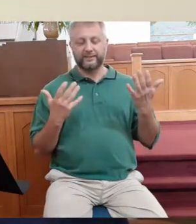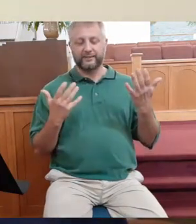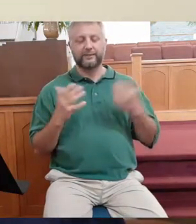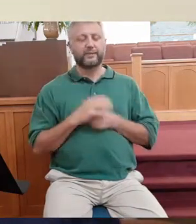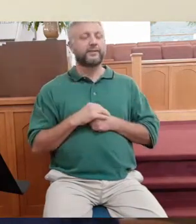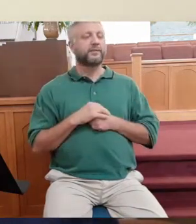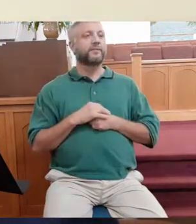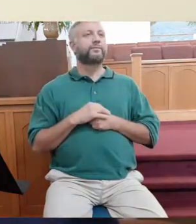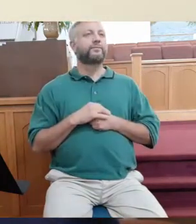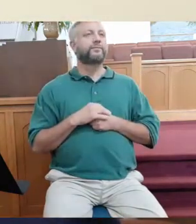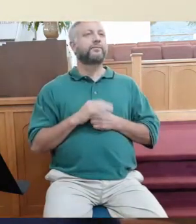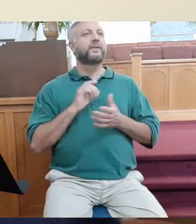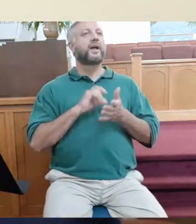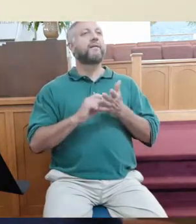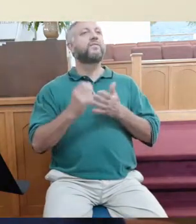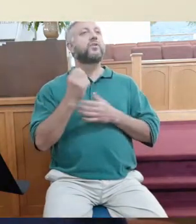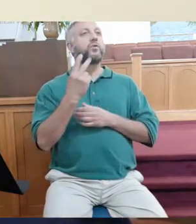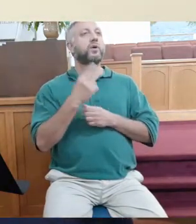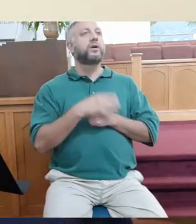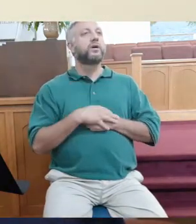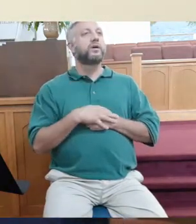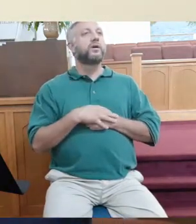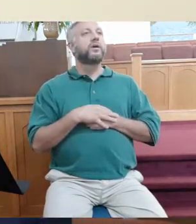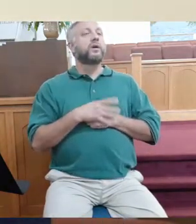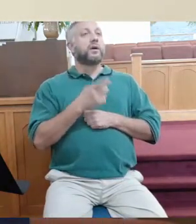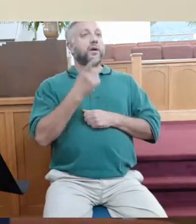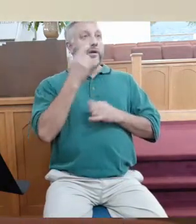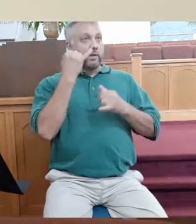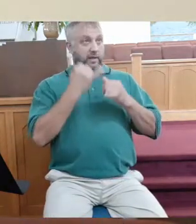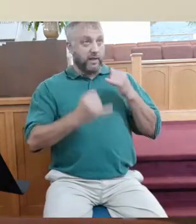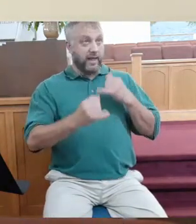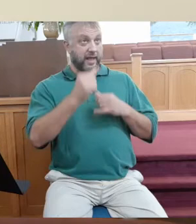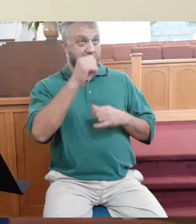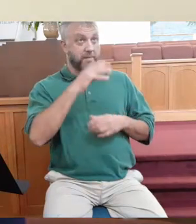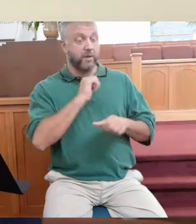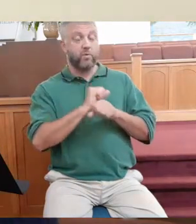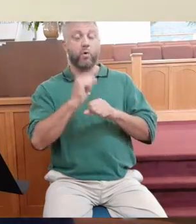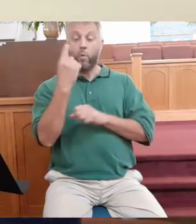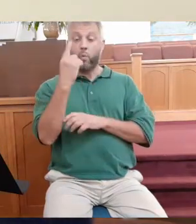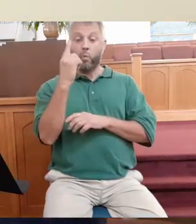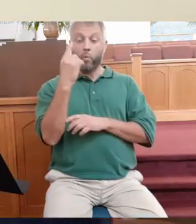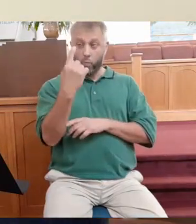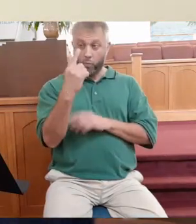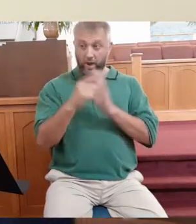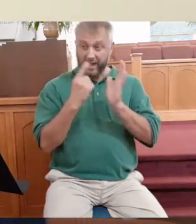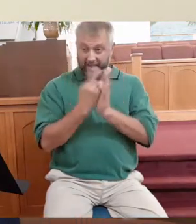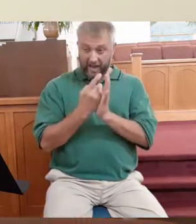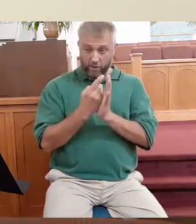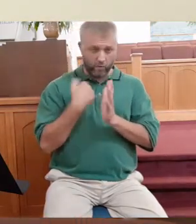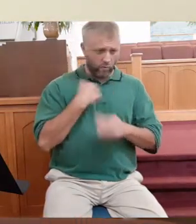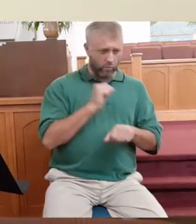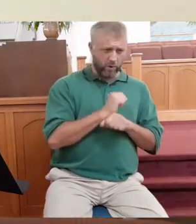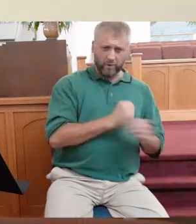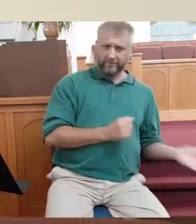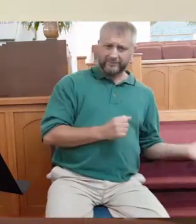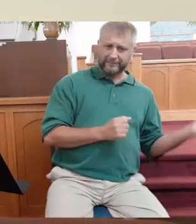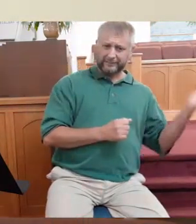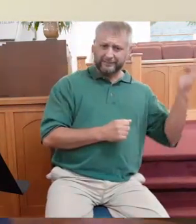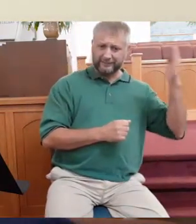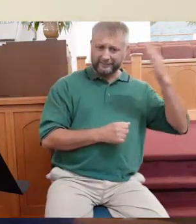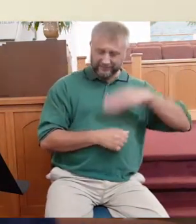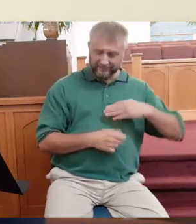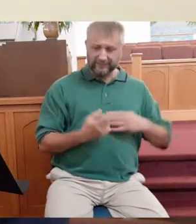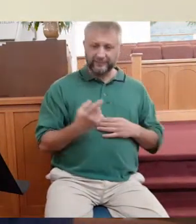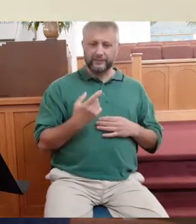remind you of something here. Look at verse 12. The last men have worked only one hour, and you made them equal to us who have borne the